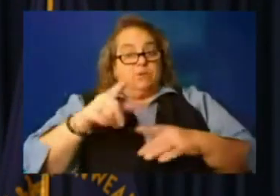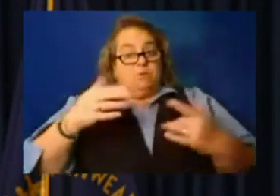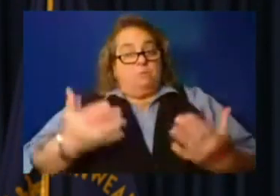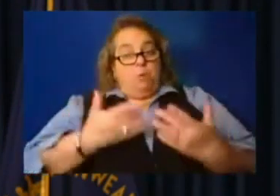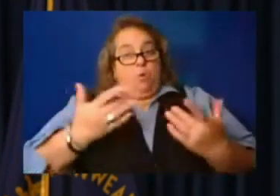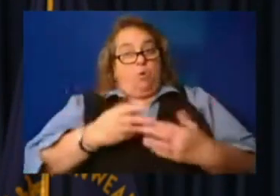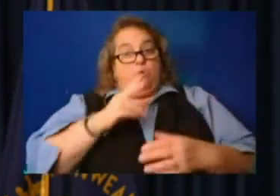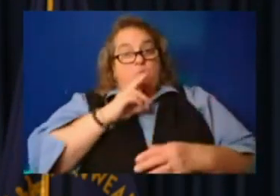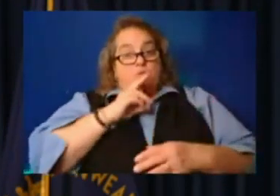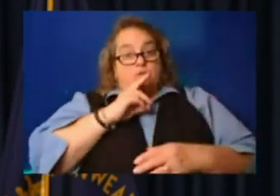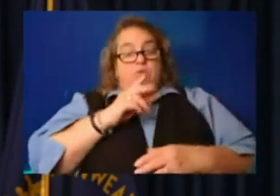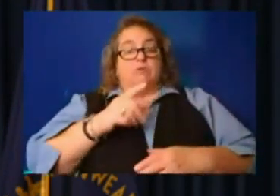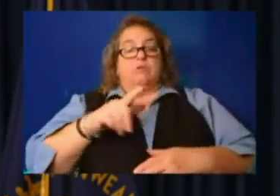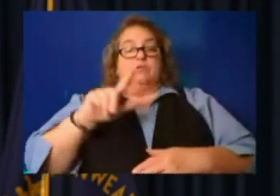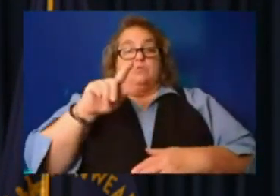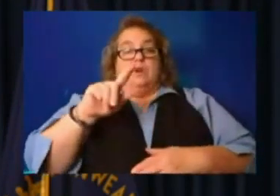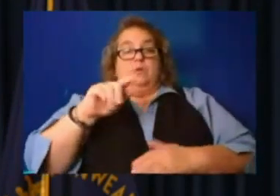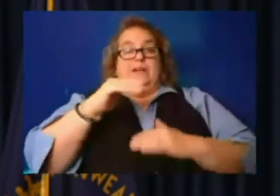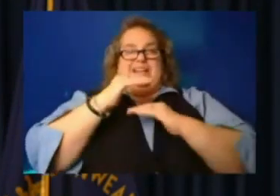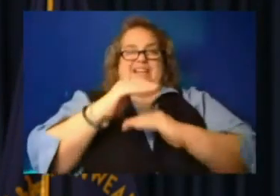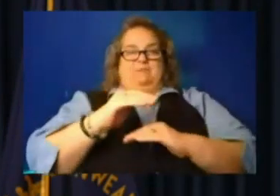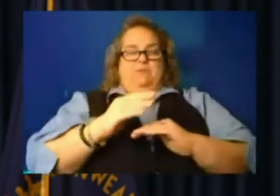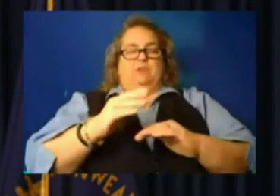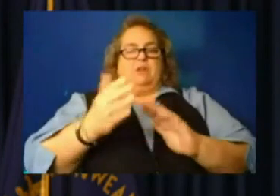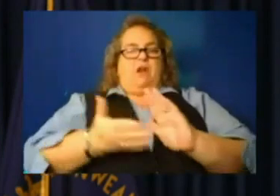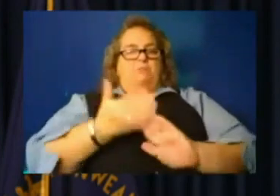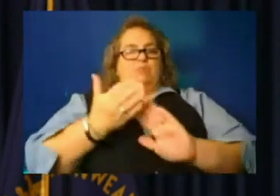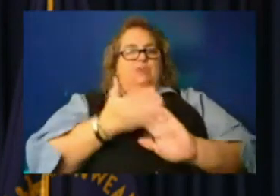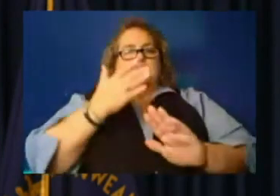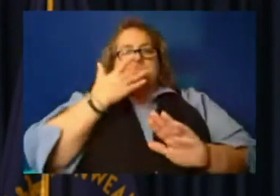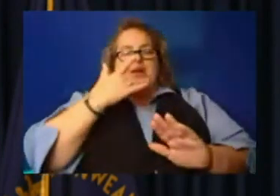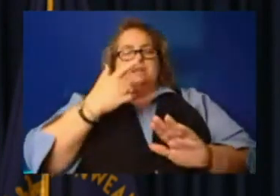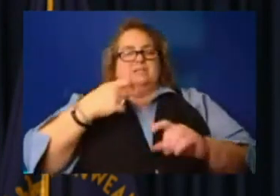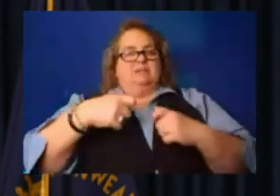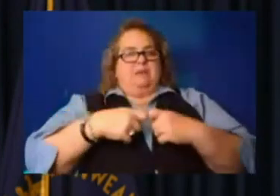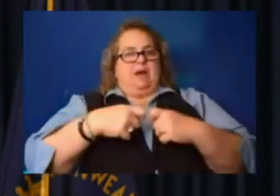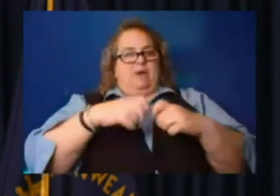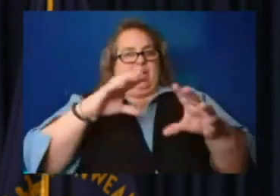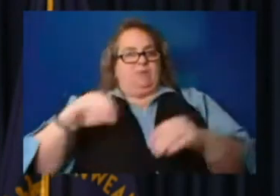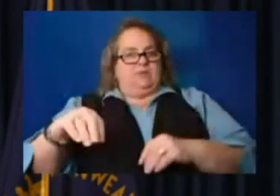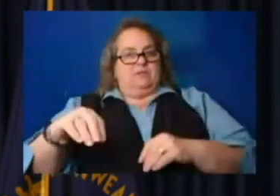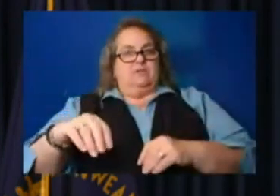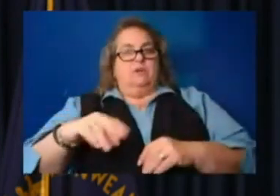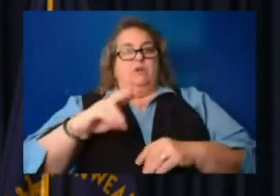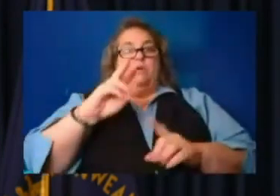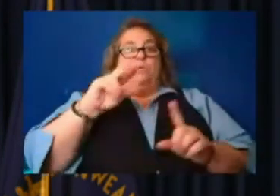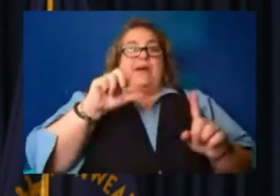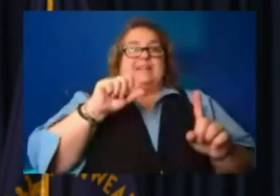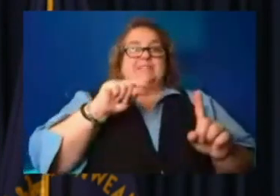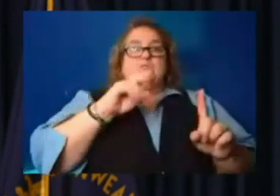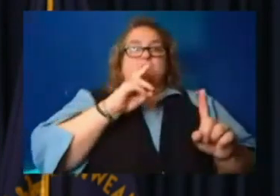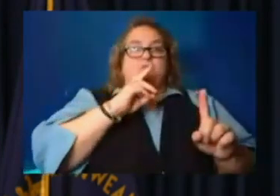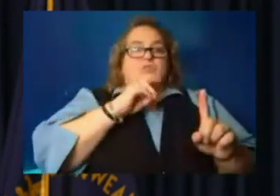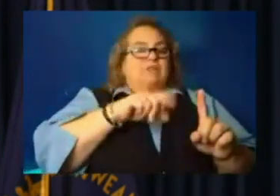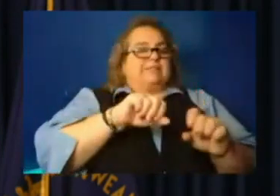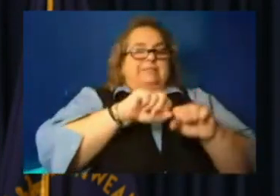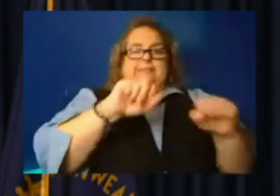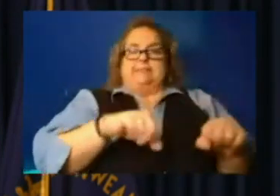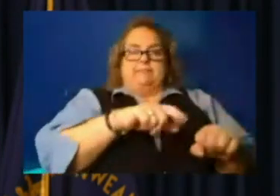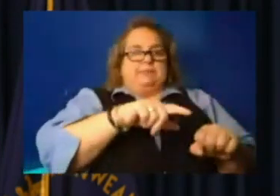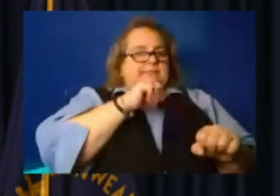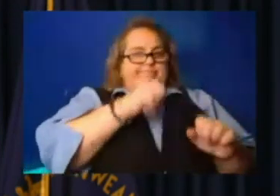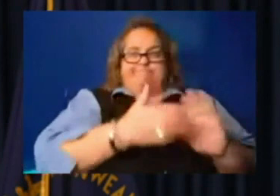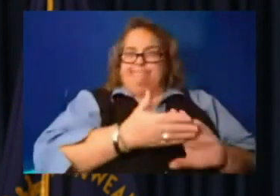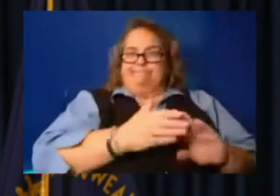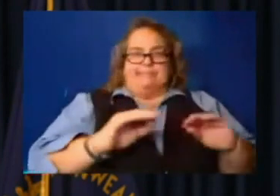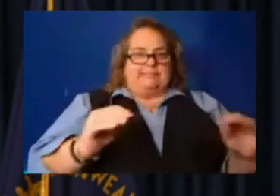to power outages and storm damage wastewater system. One system not operational. That's in hazard 17 wastewater systems